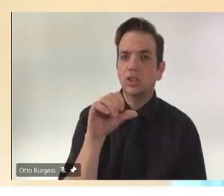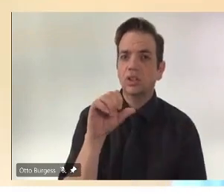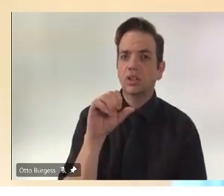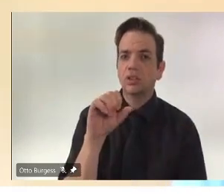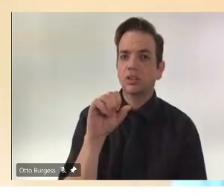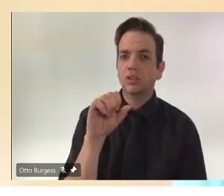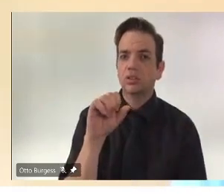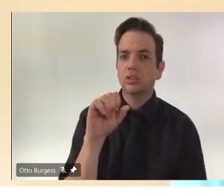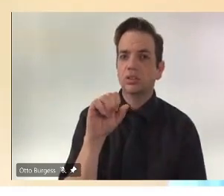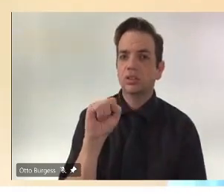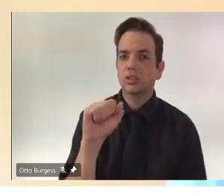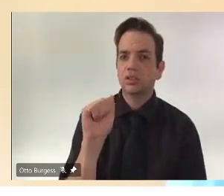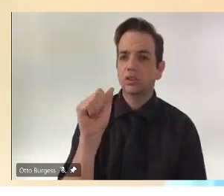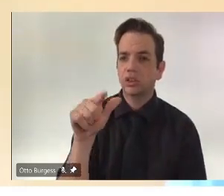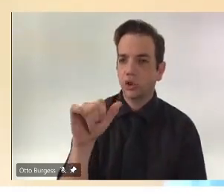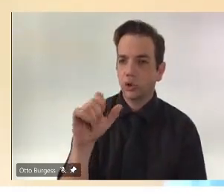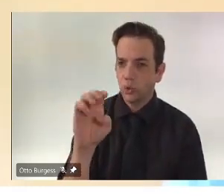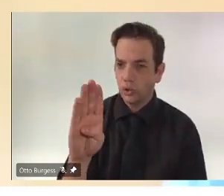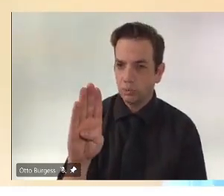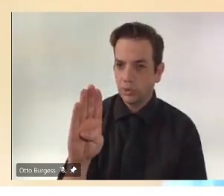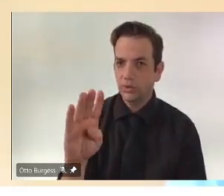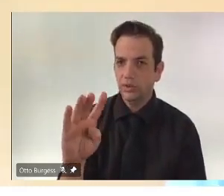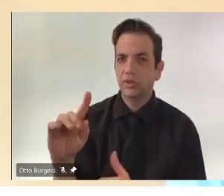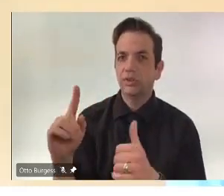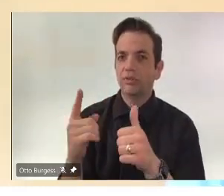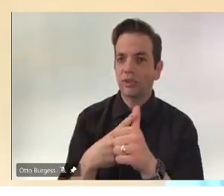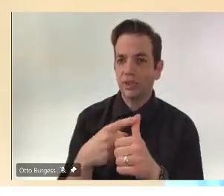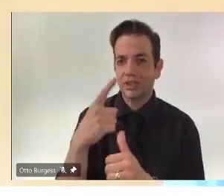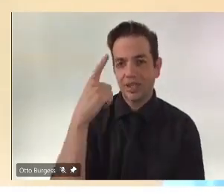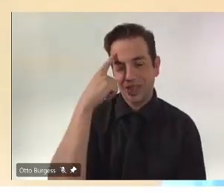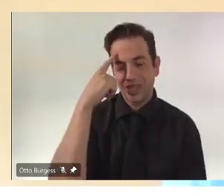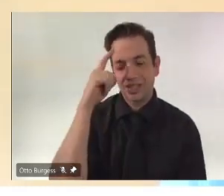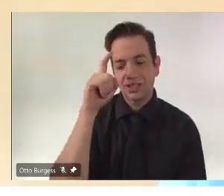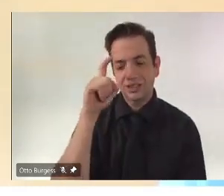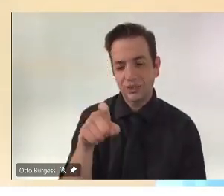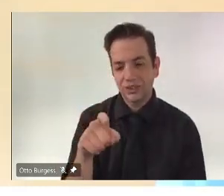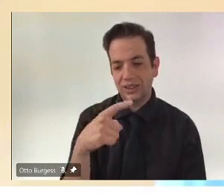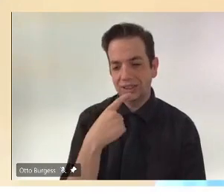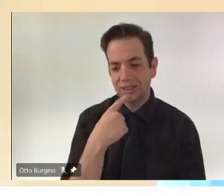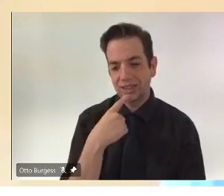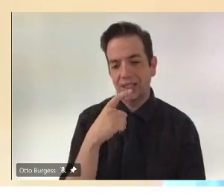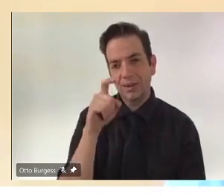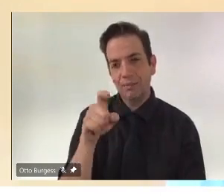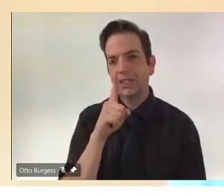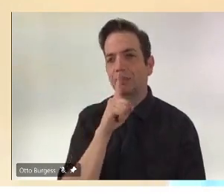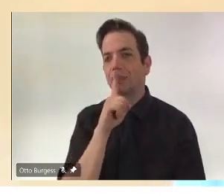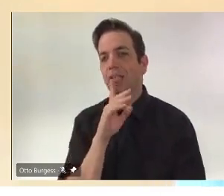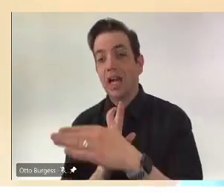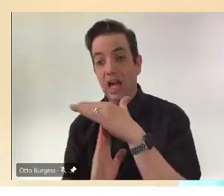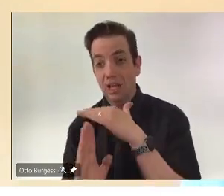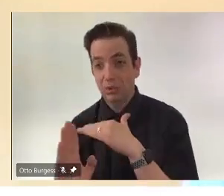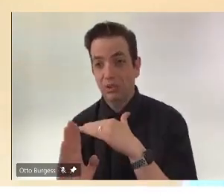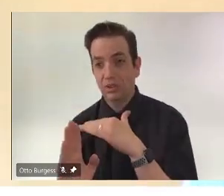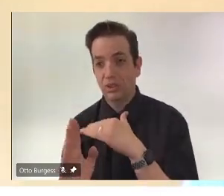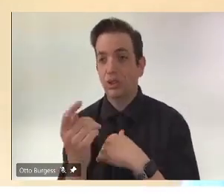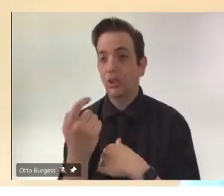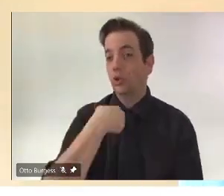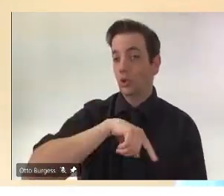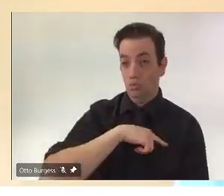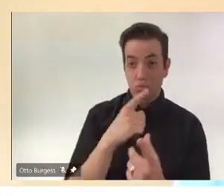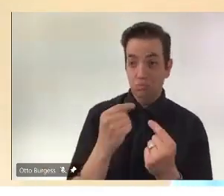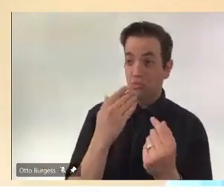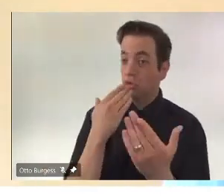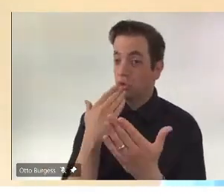be humble when we are doing well. Obviously, we have a very high